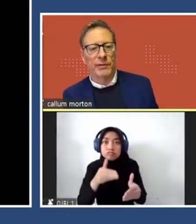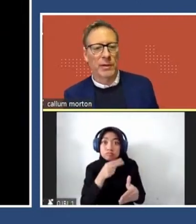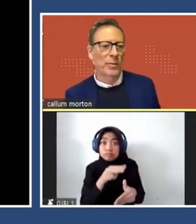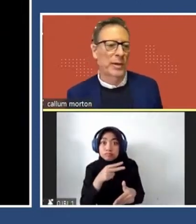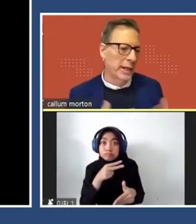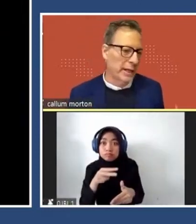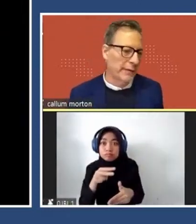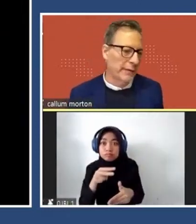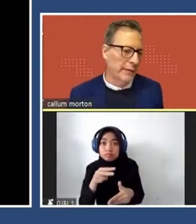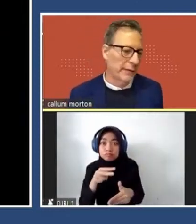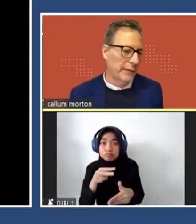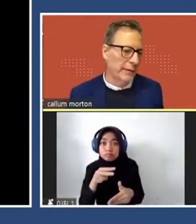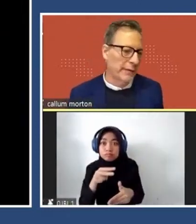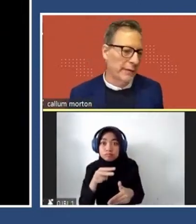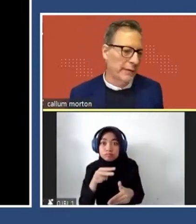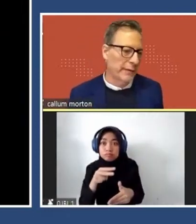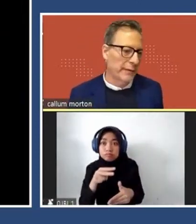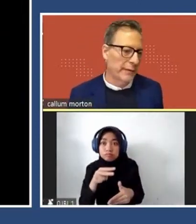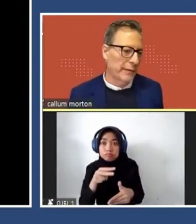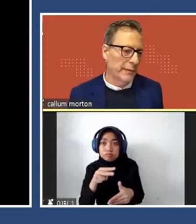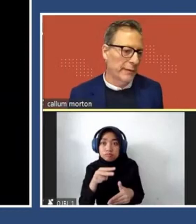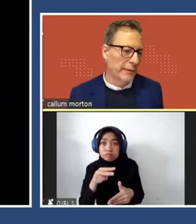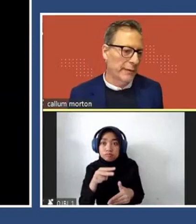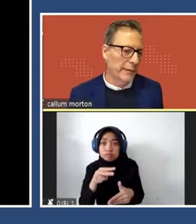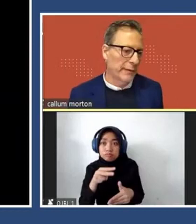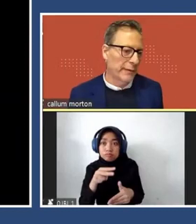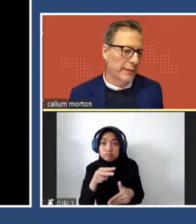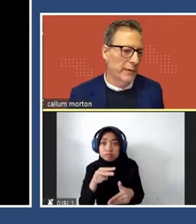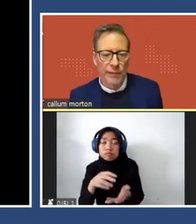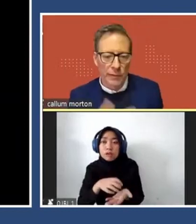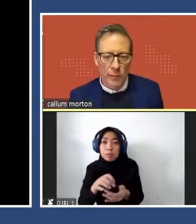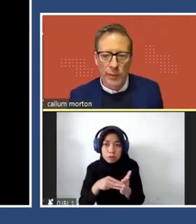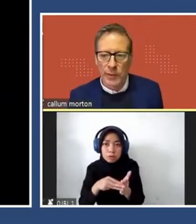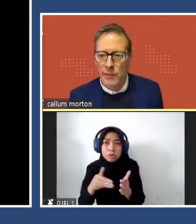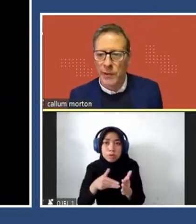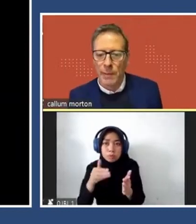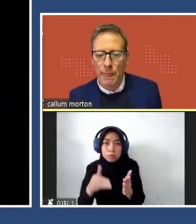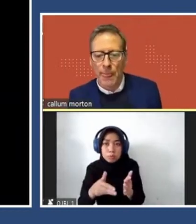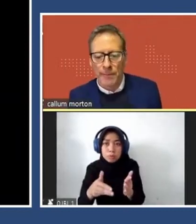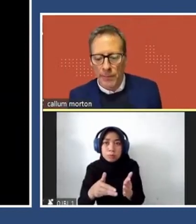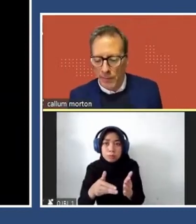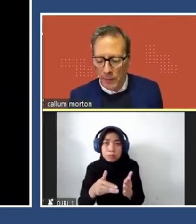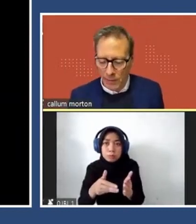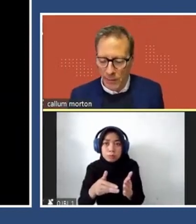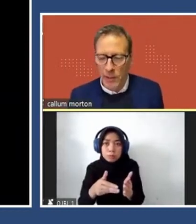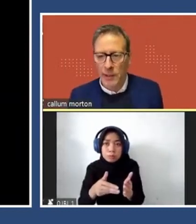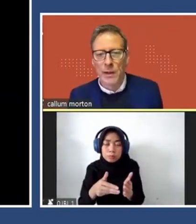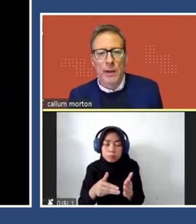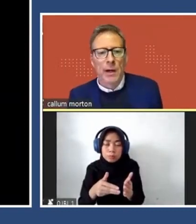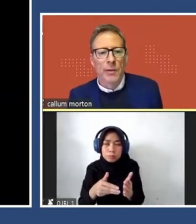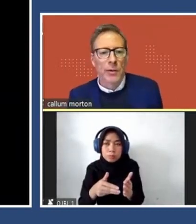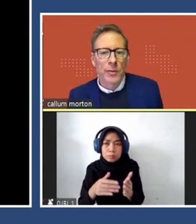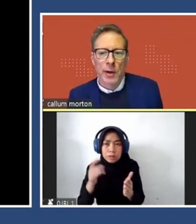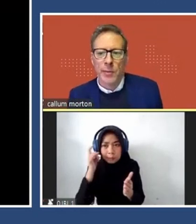ever in Australia, but in fact it was a kind of gift. So, I filled it with this very violent